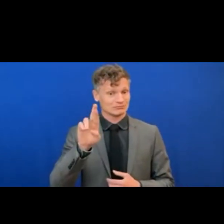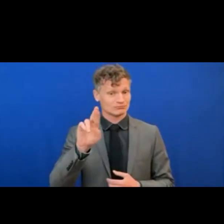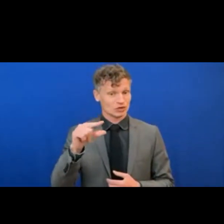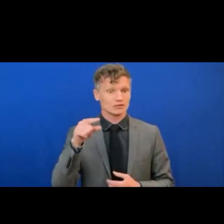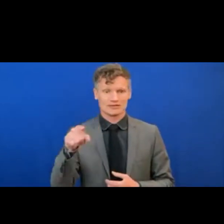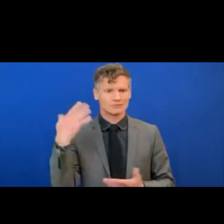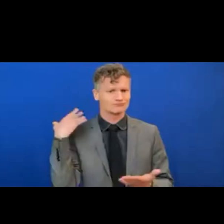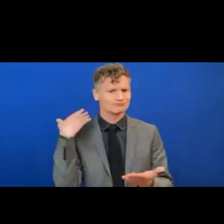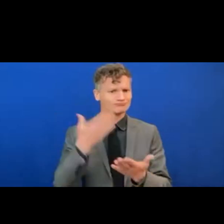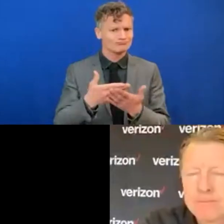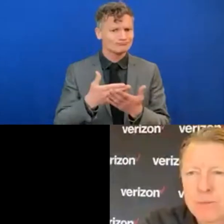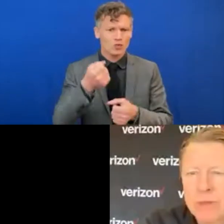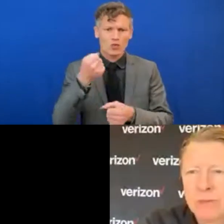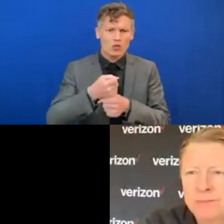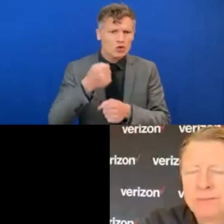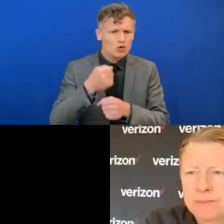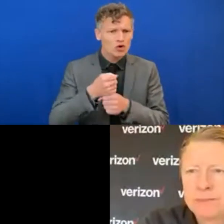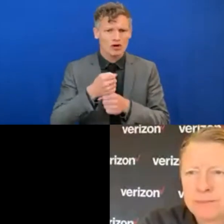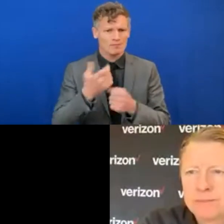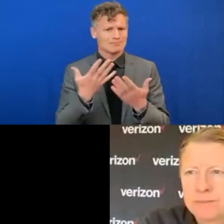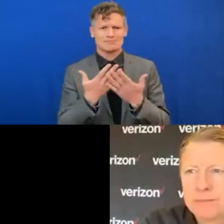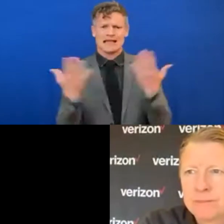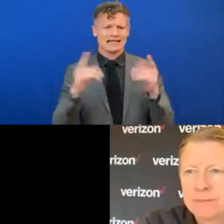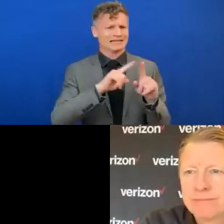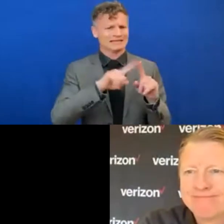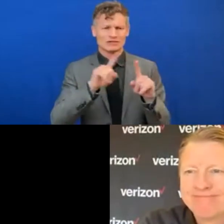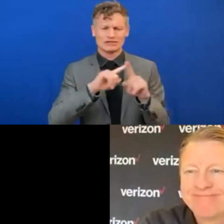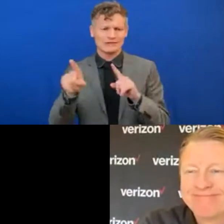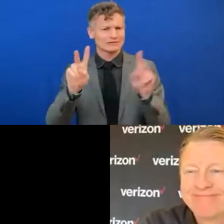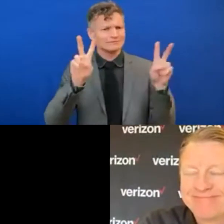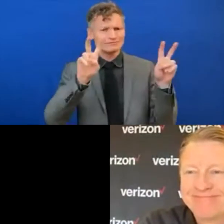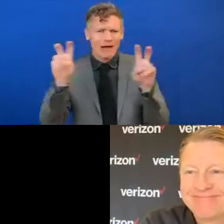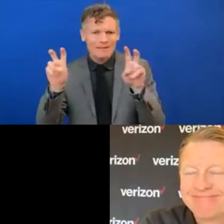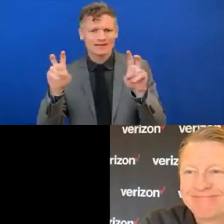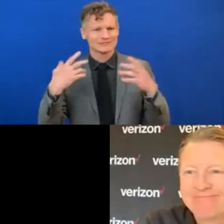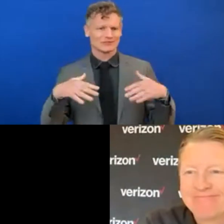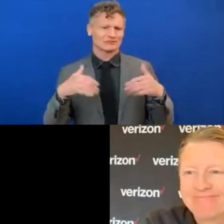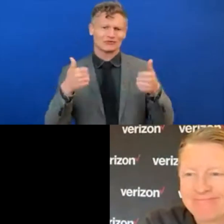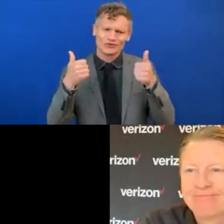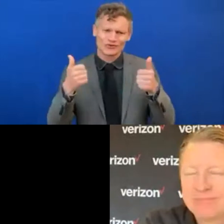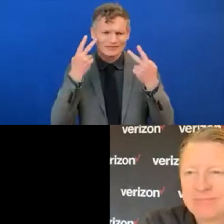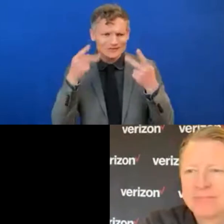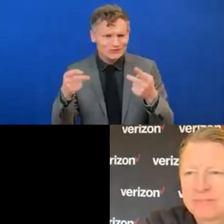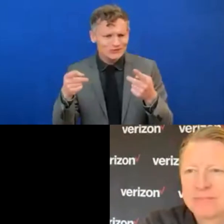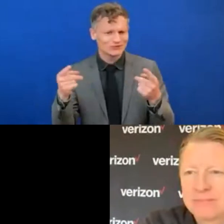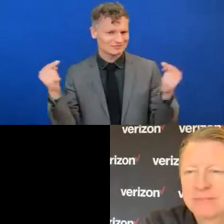we've been hearing about today. And I'd really like to welcome you, Hans. It's terrific to see you here and be here with you. You're leading an unprecedented